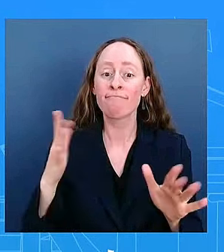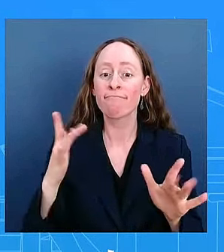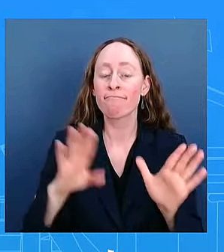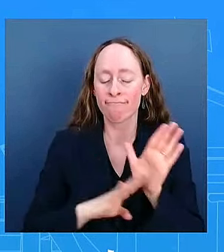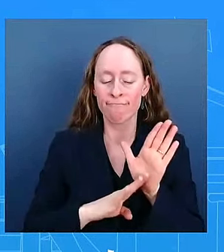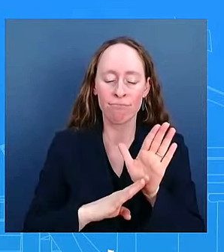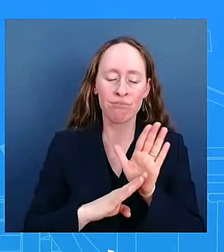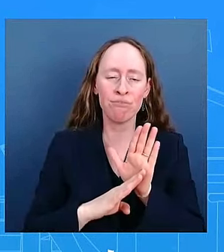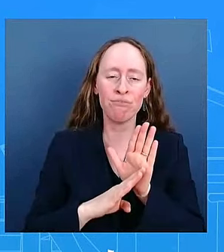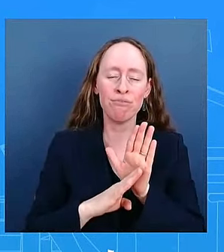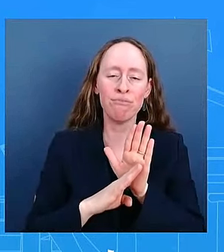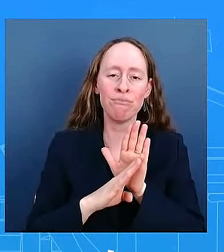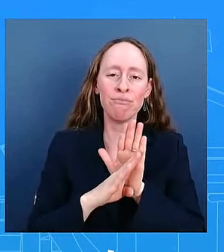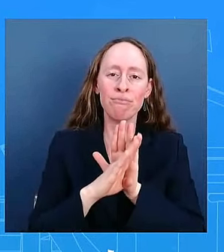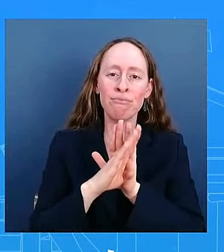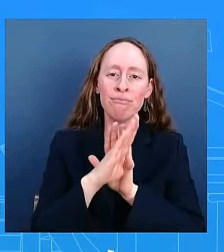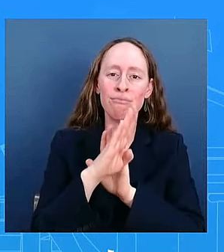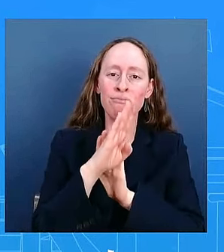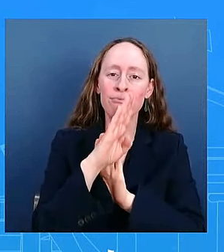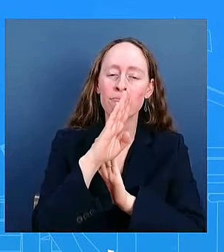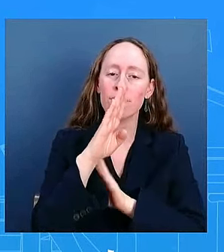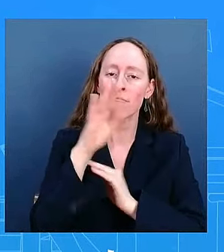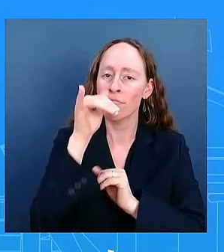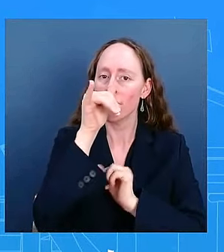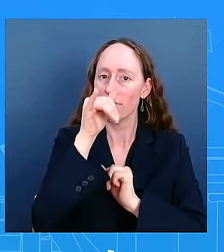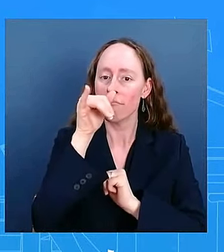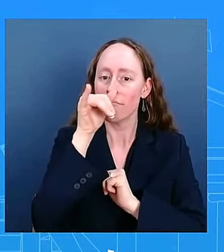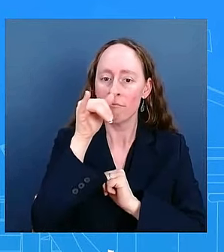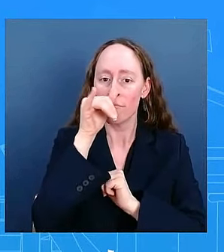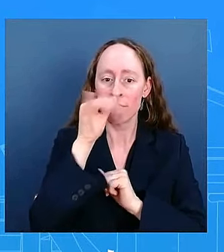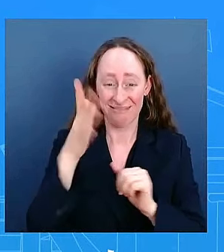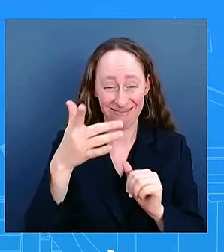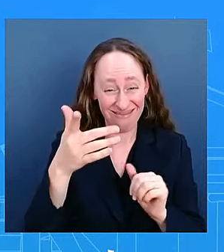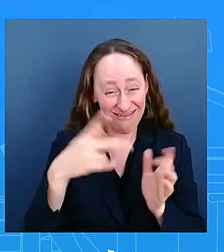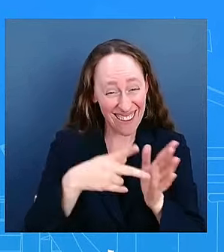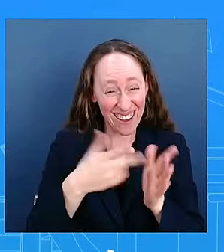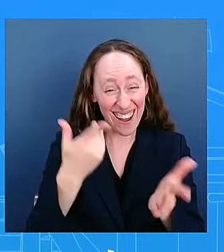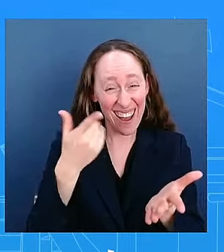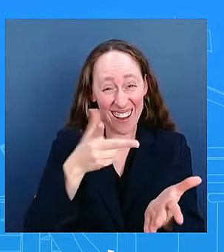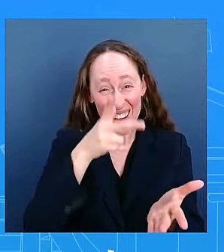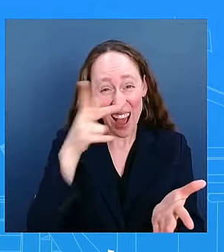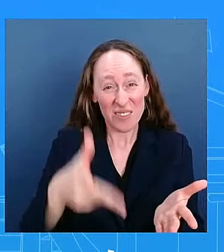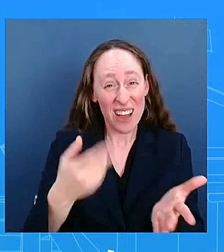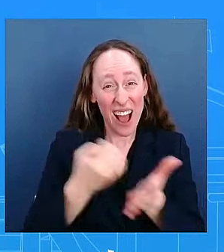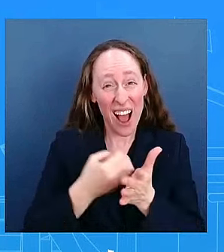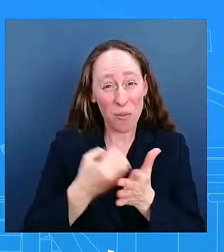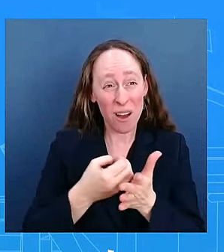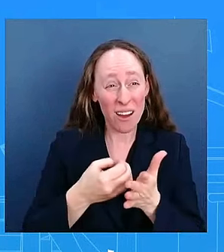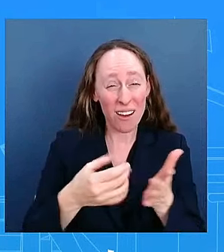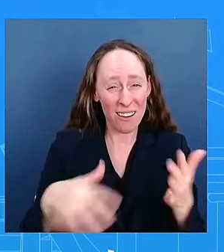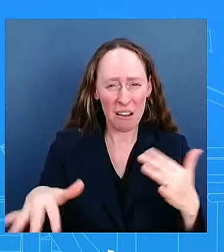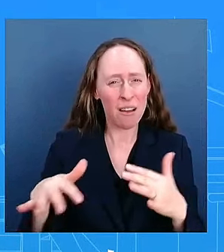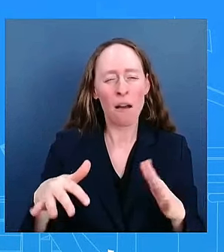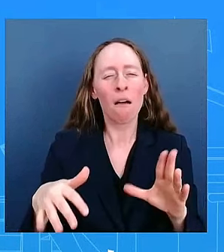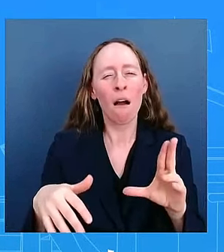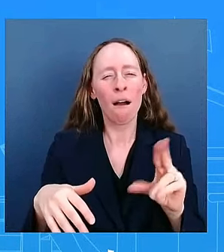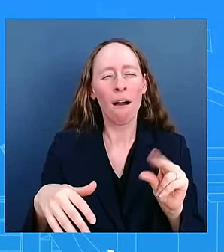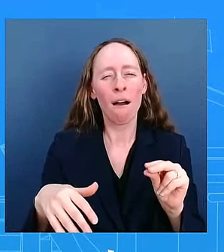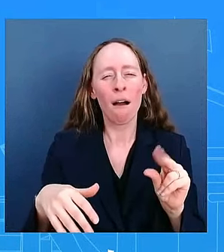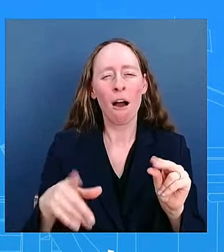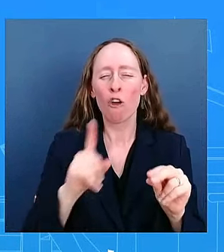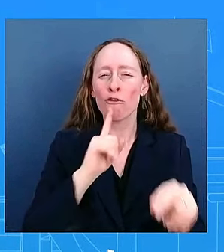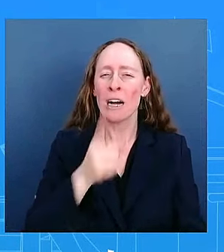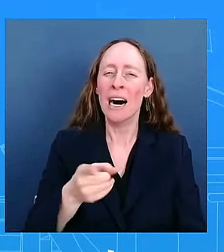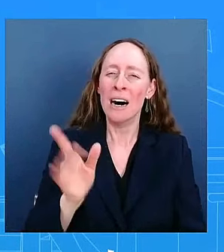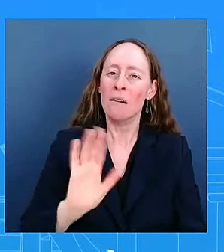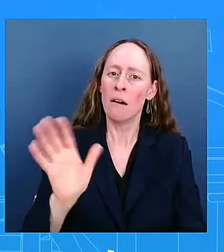economic month of january 21 the reason is that that is the heart of pandemic employment displacement who gets displaced low